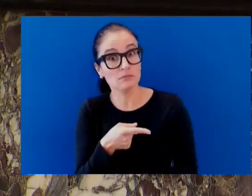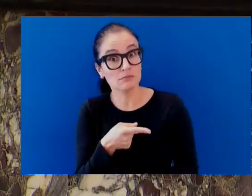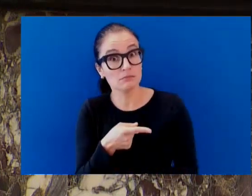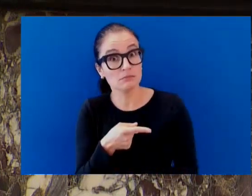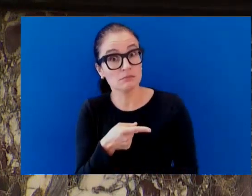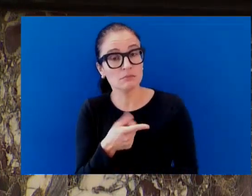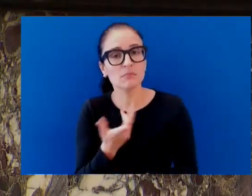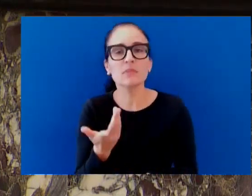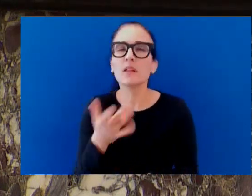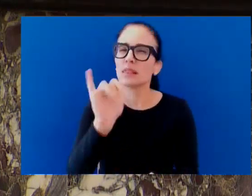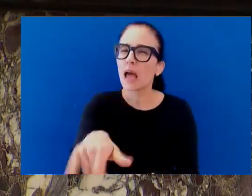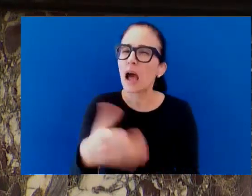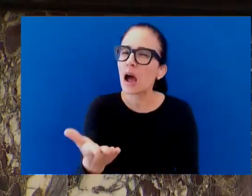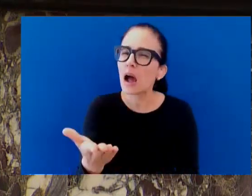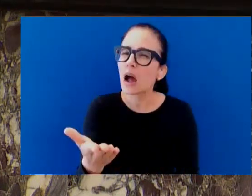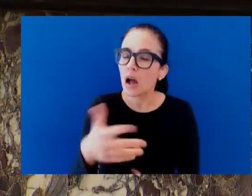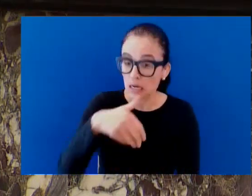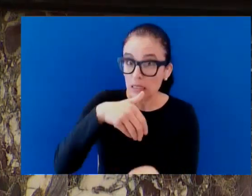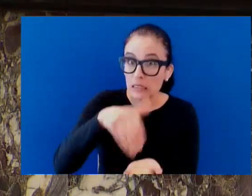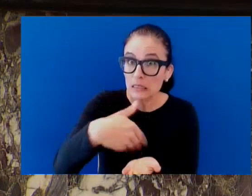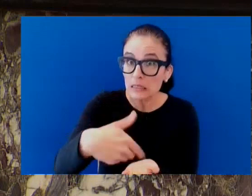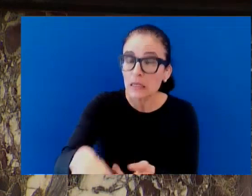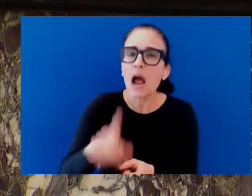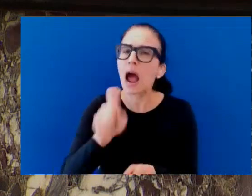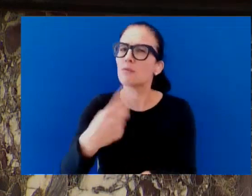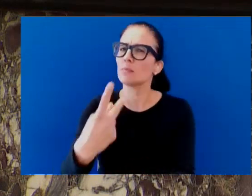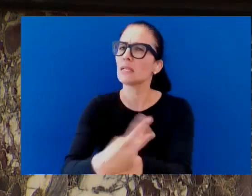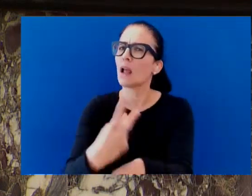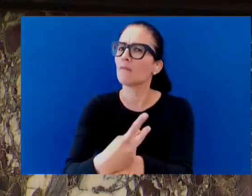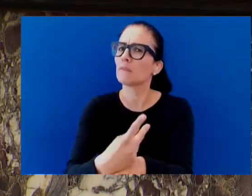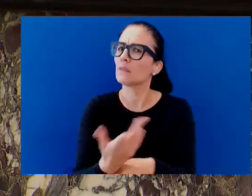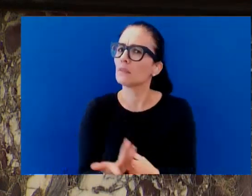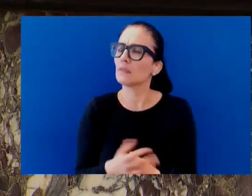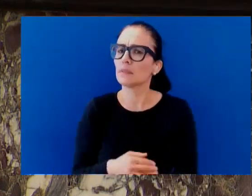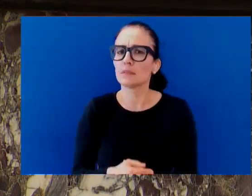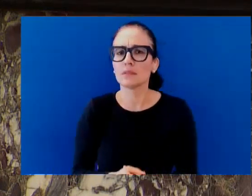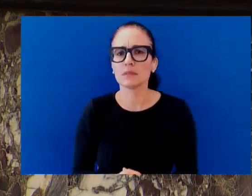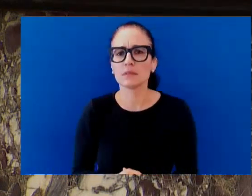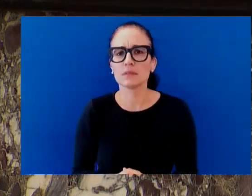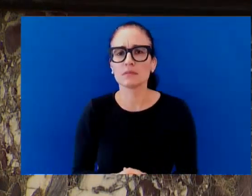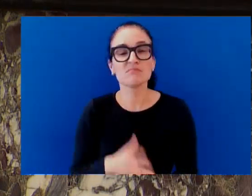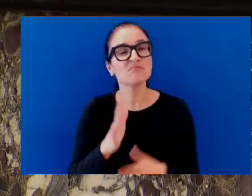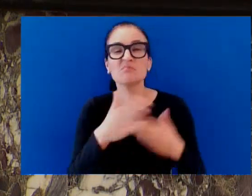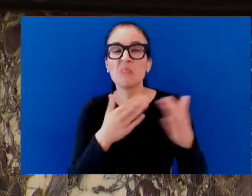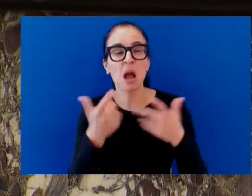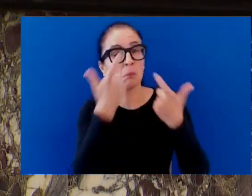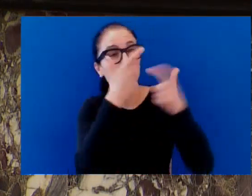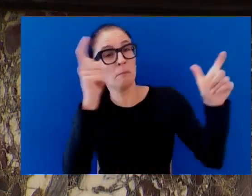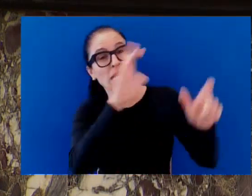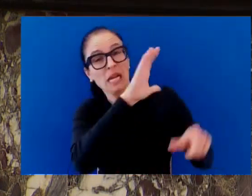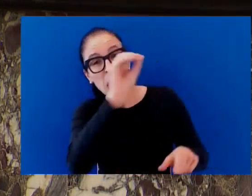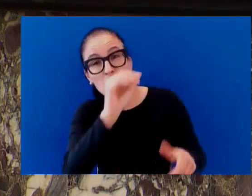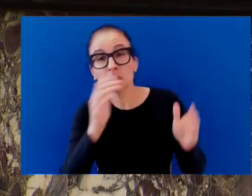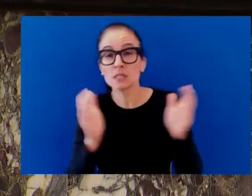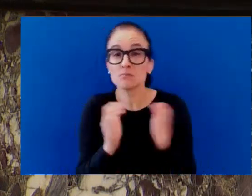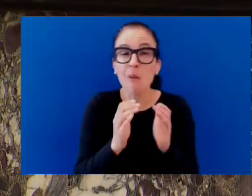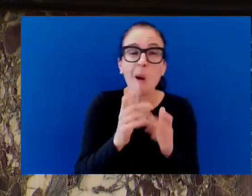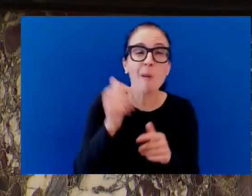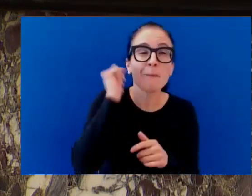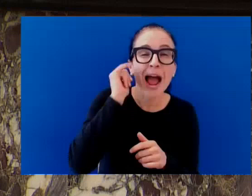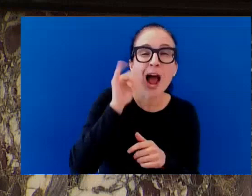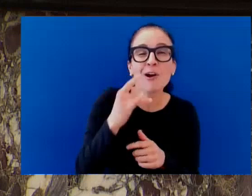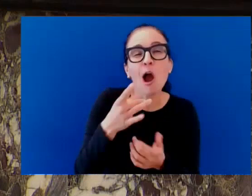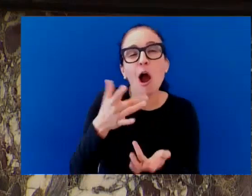it is for a large construction project or simply landscaping. It is our shared responsibility to ensure the safety of the public